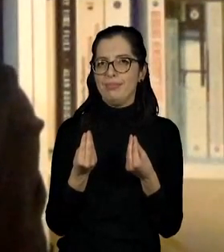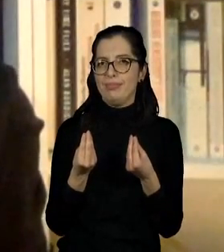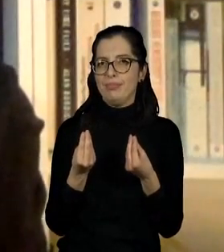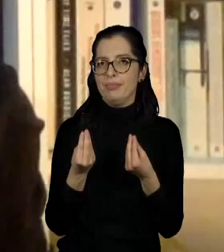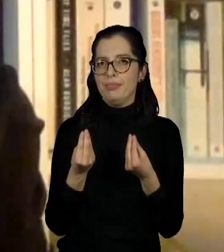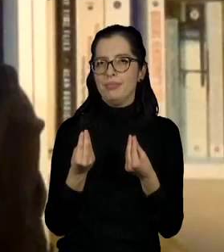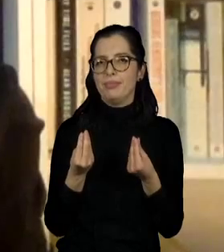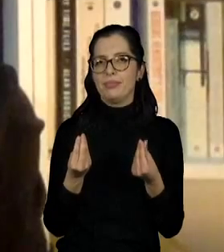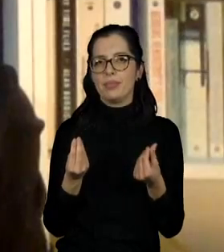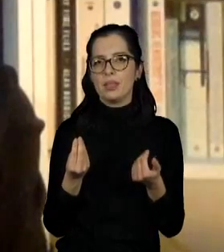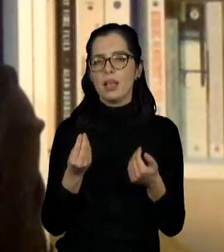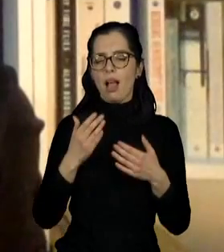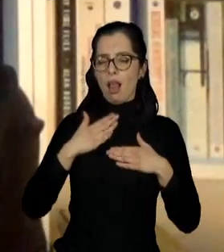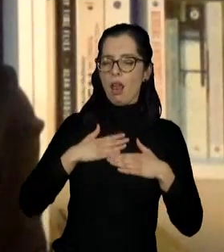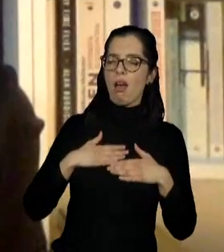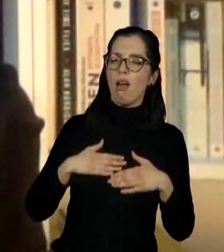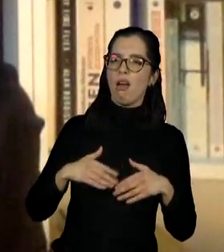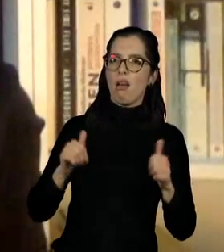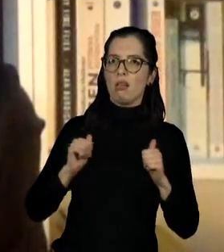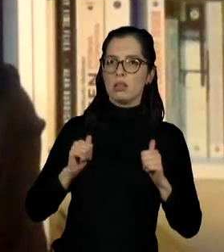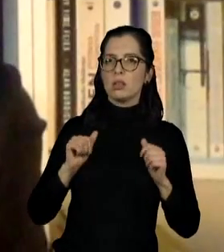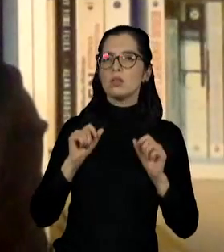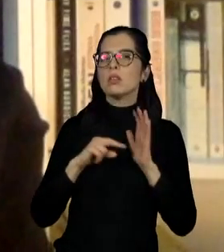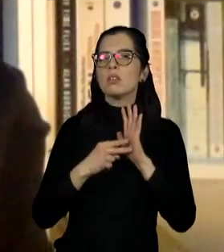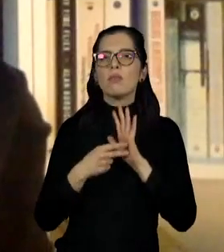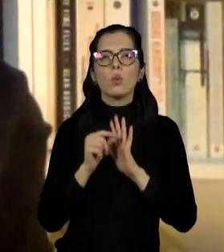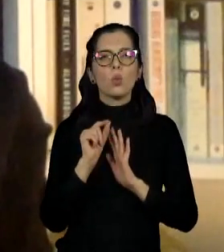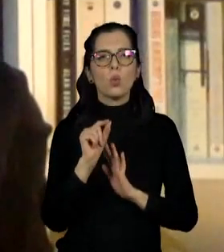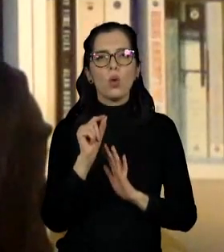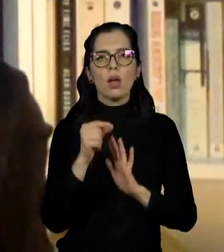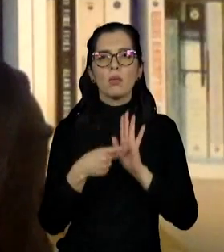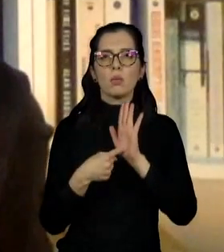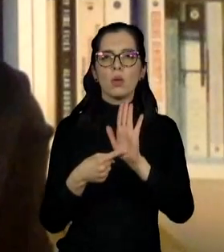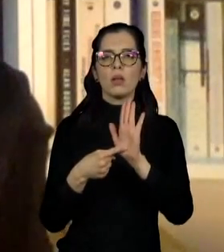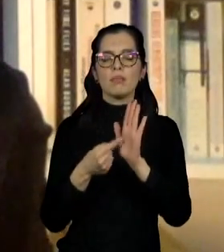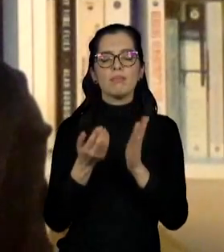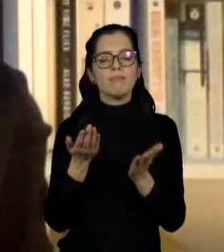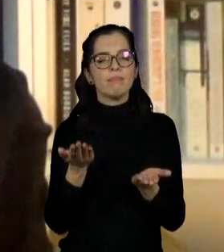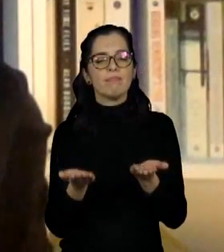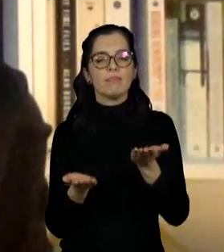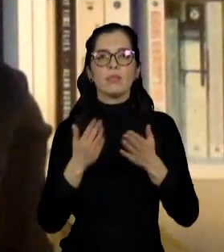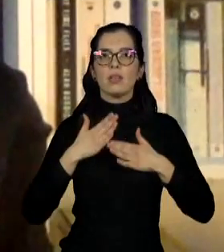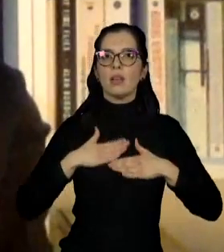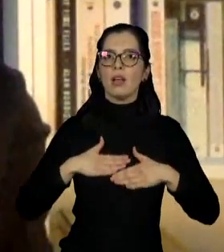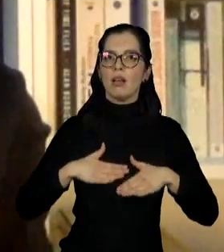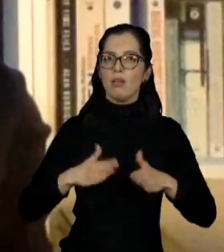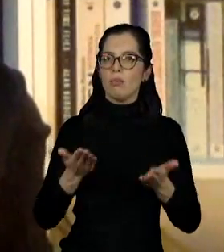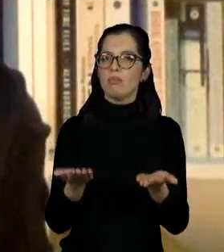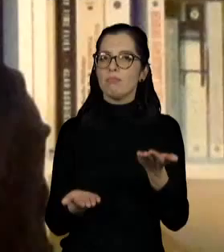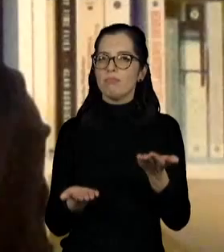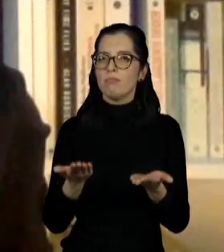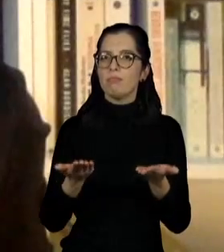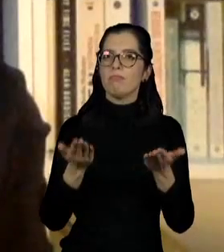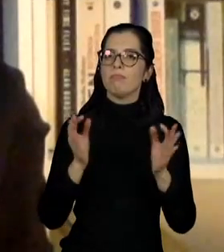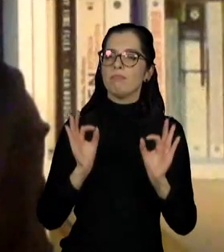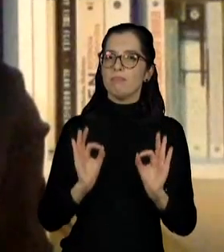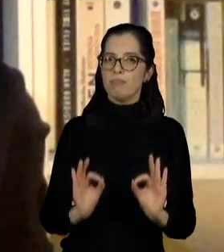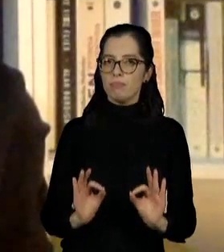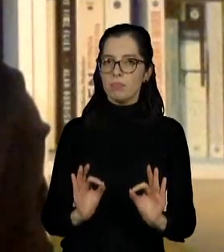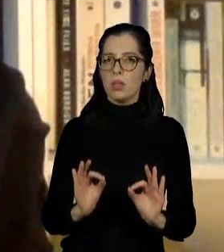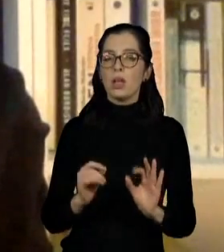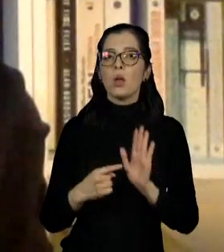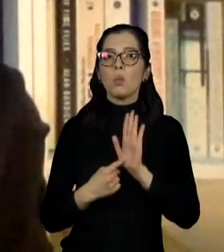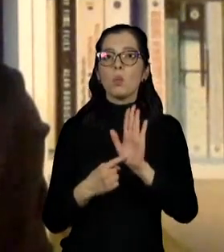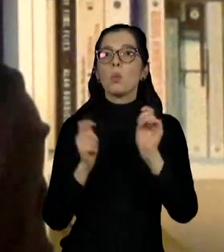E, por relax, eu me lembro, em uma forma thoughtful manner how